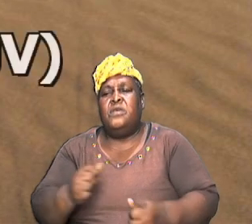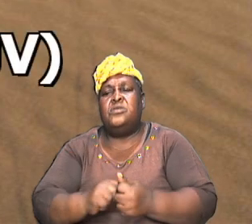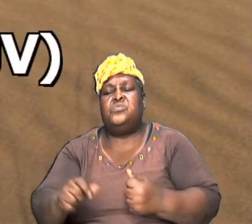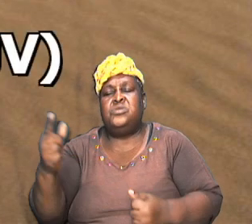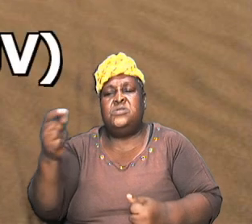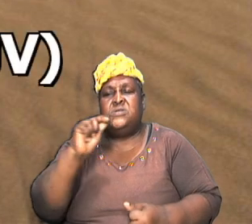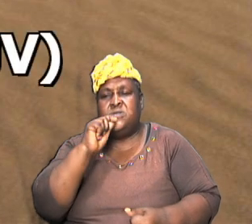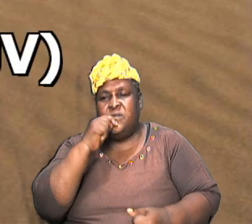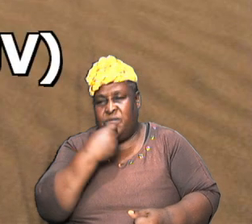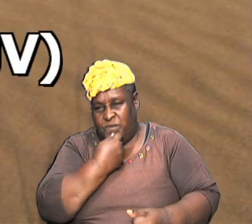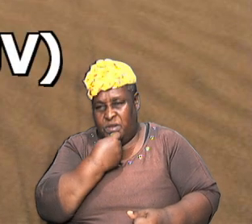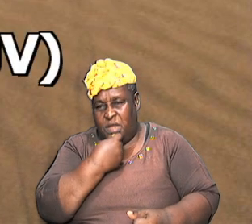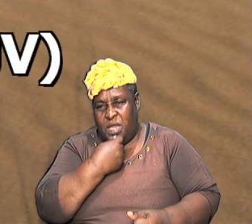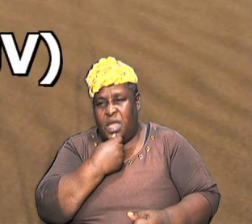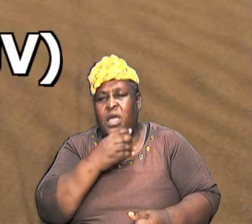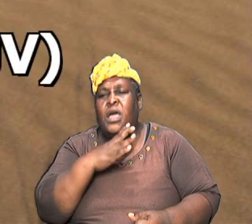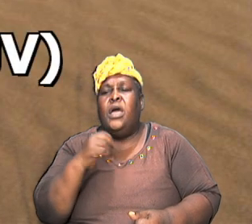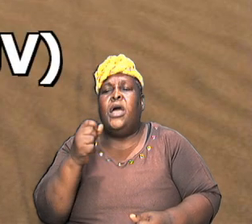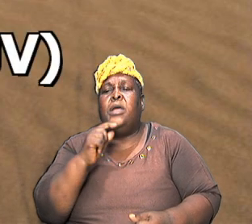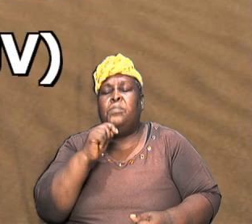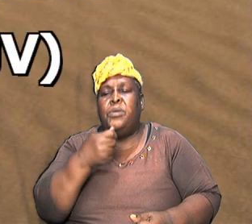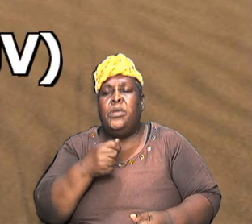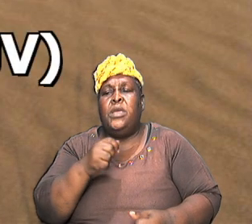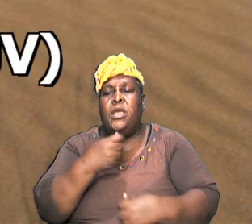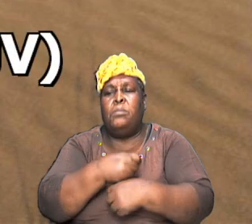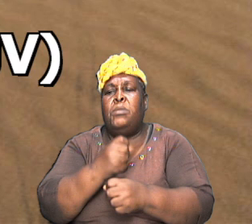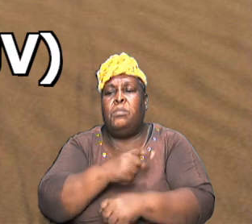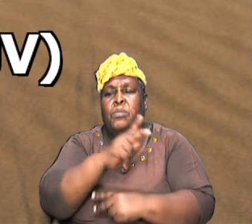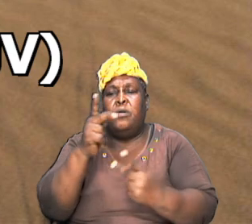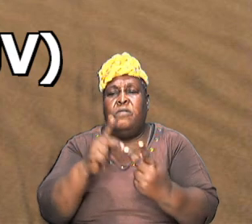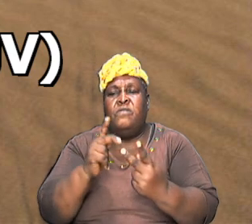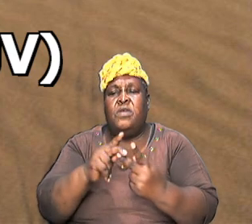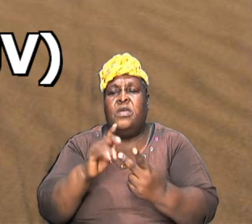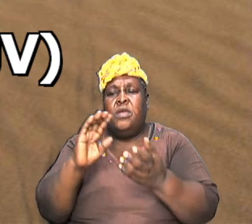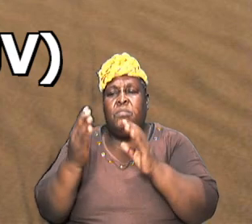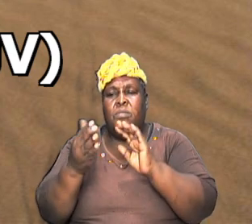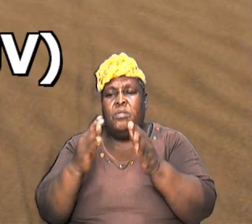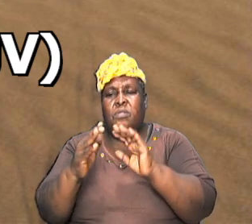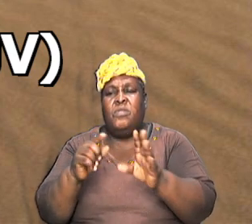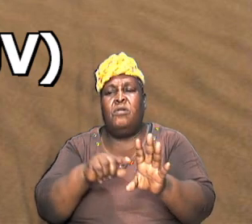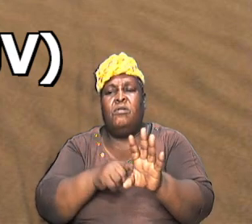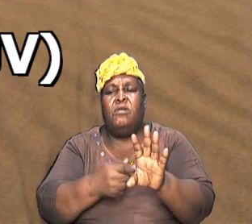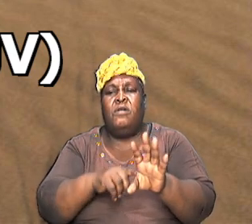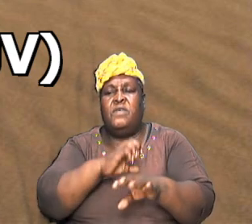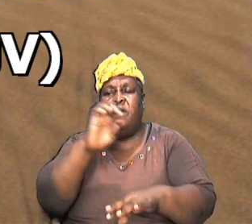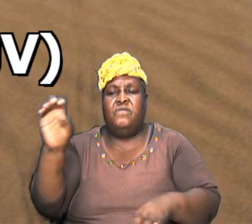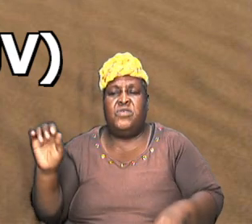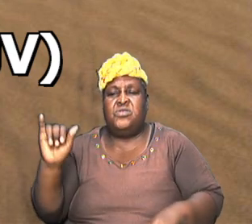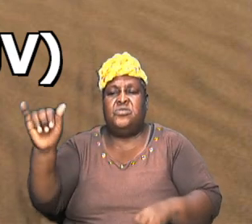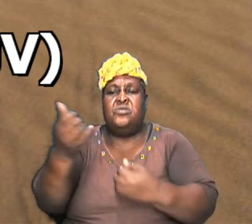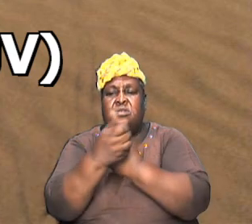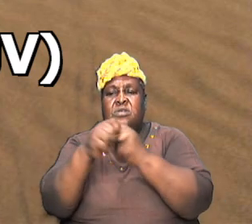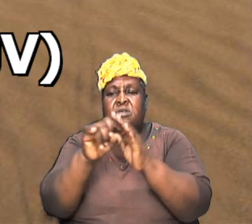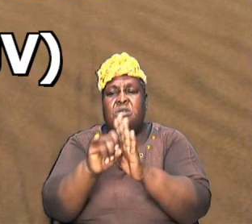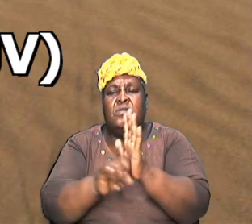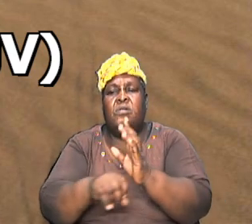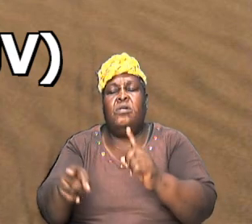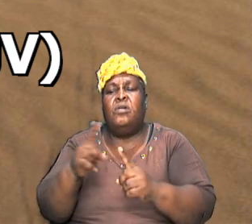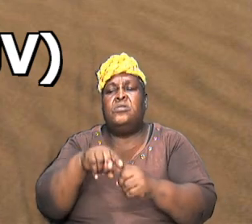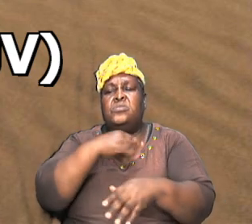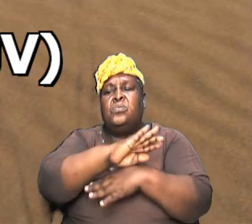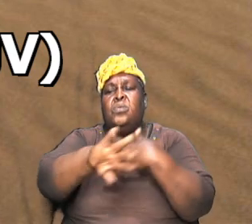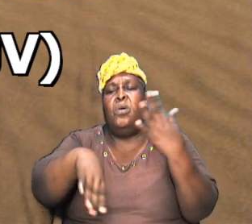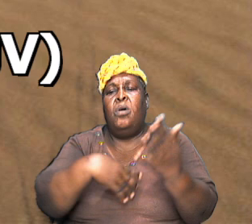suffered talking about Jesus and being made perfect he became the author of eternal salvation